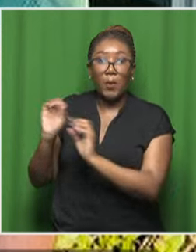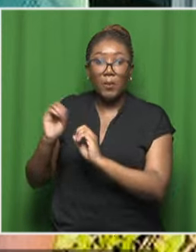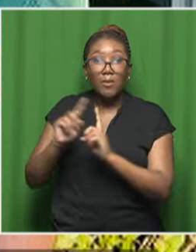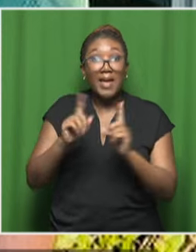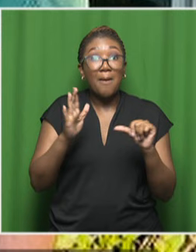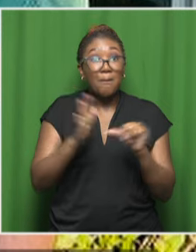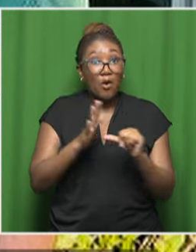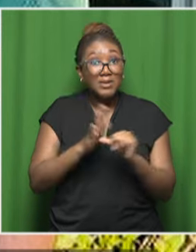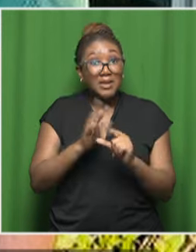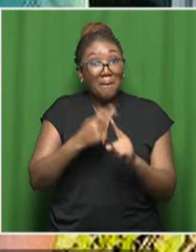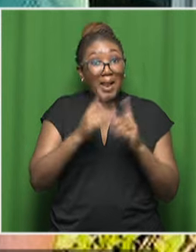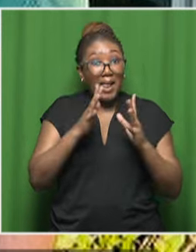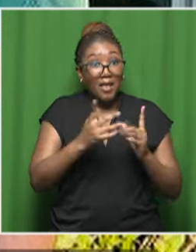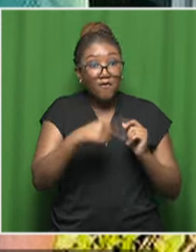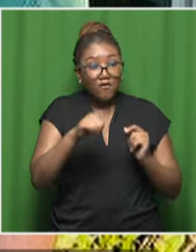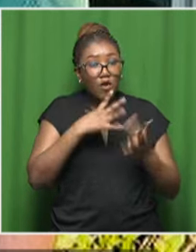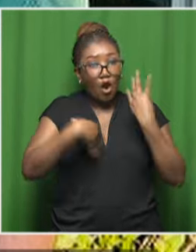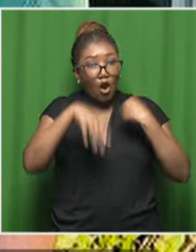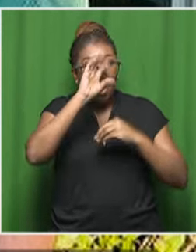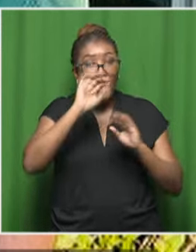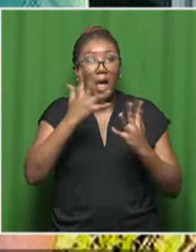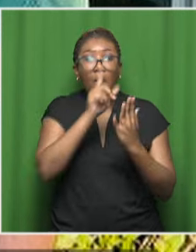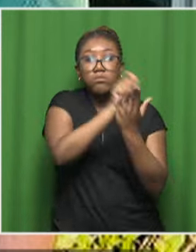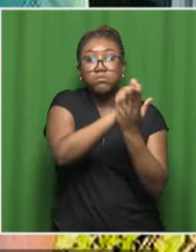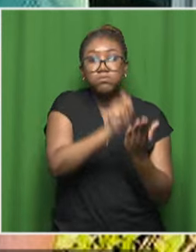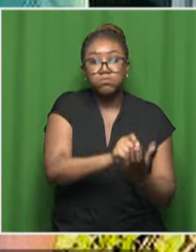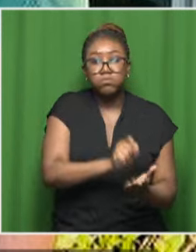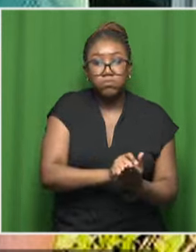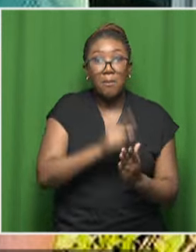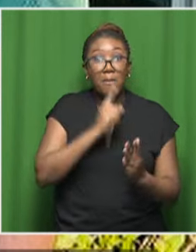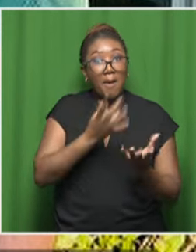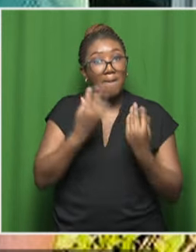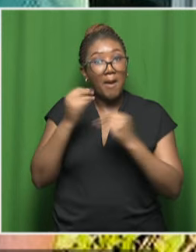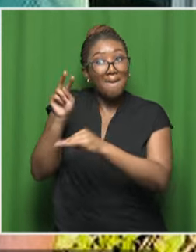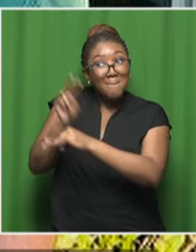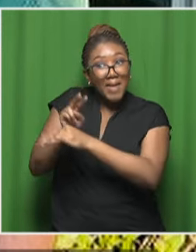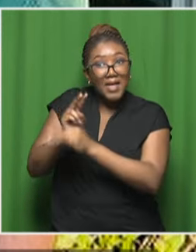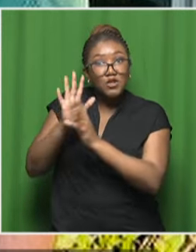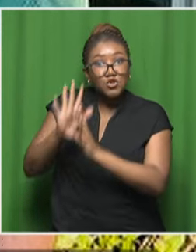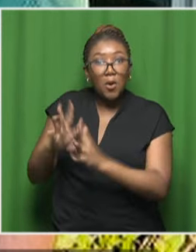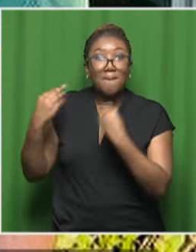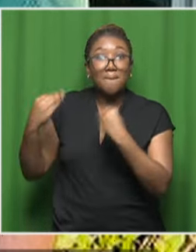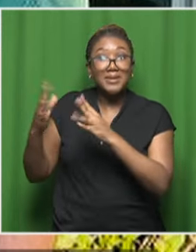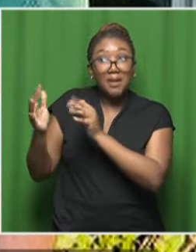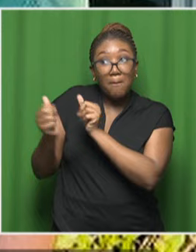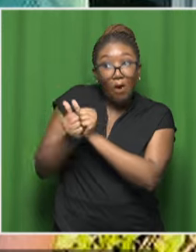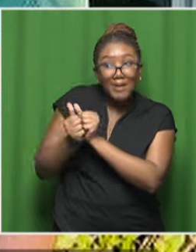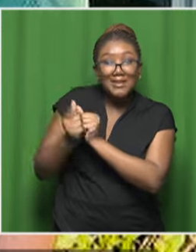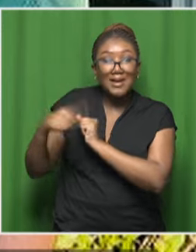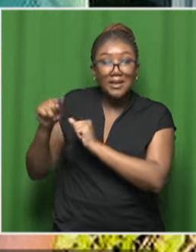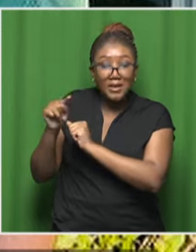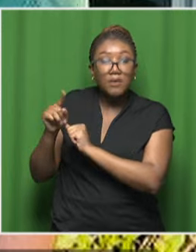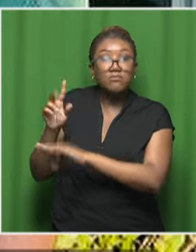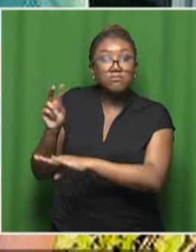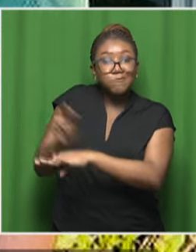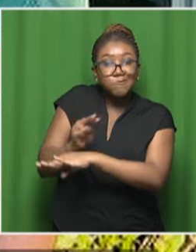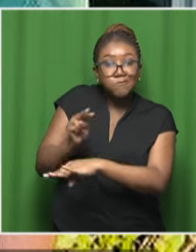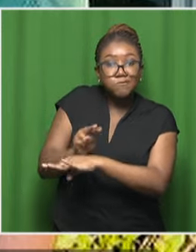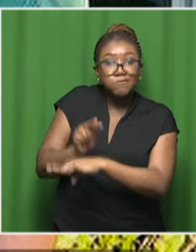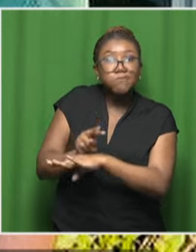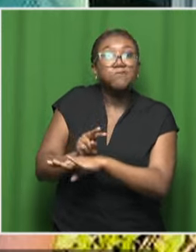players to establish mentors and business people who are captains of industry